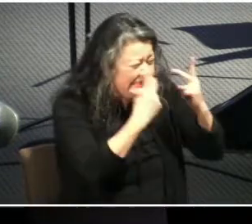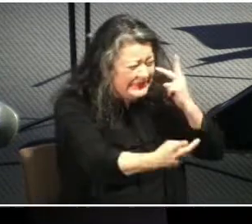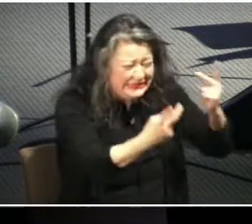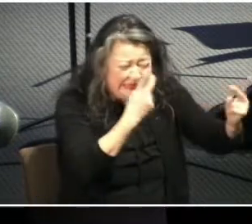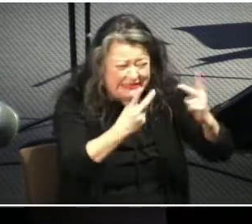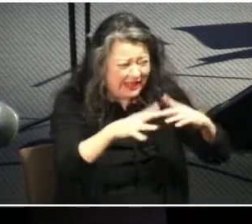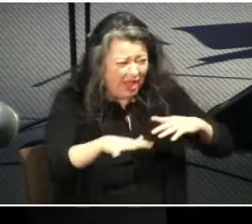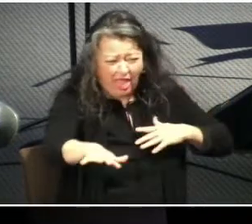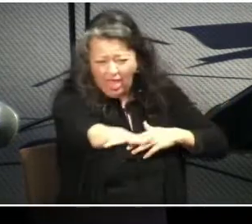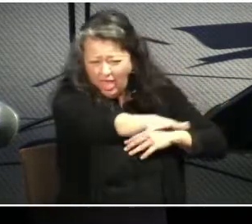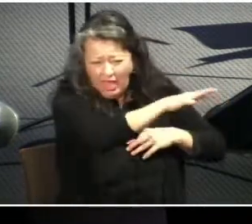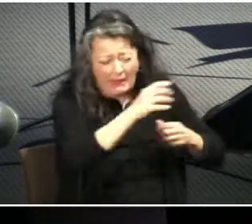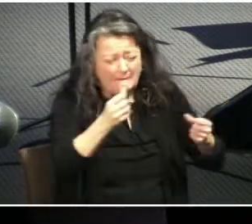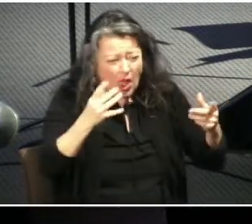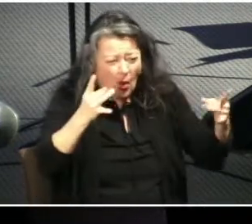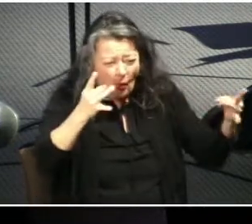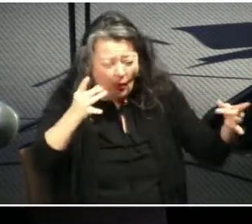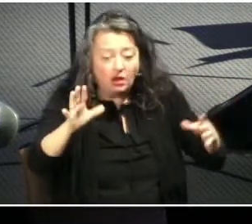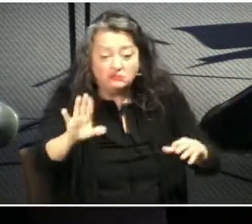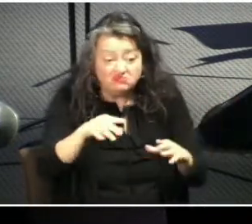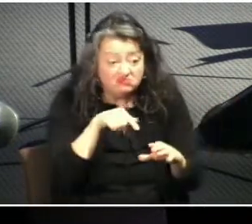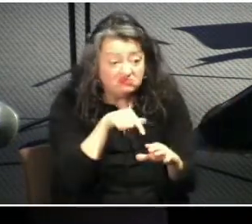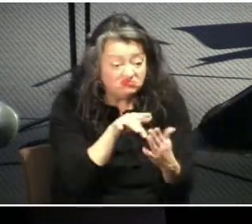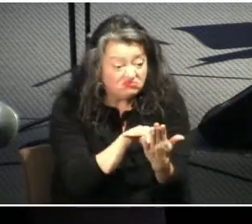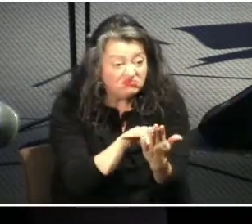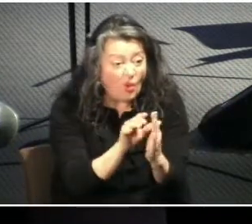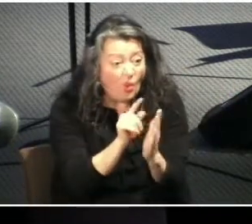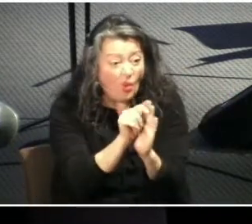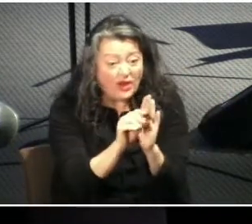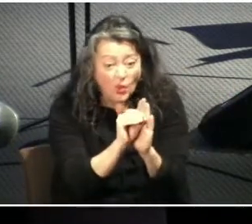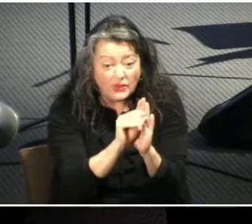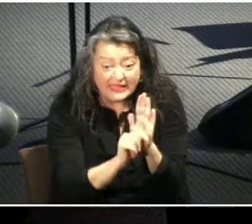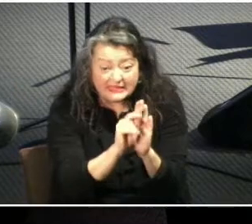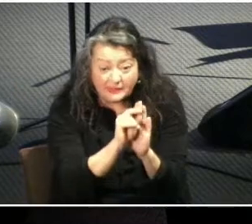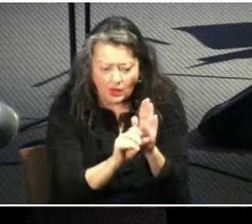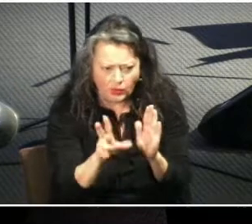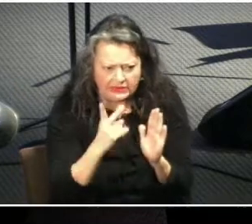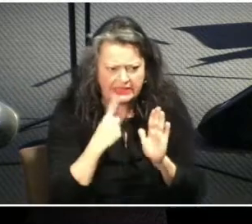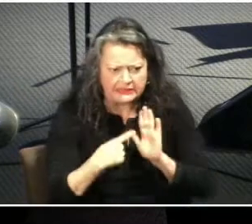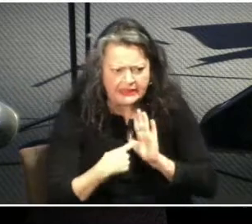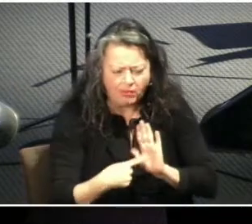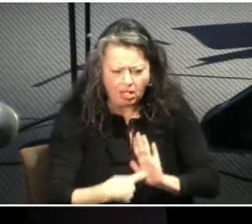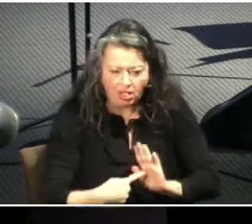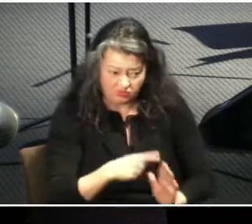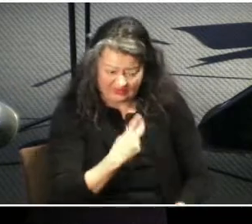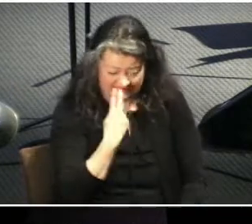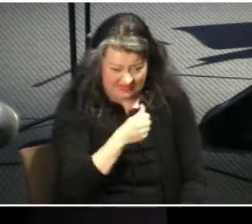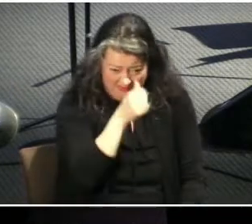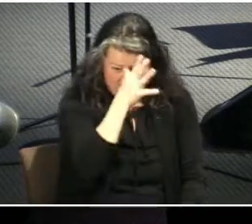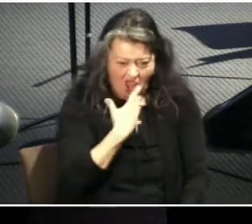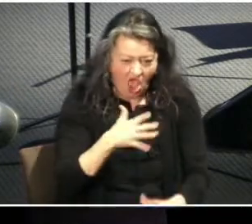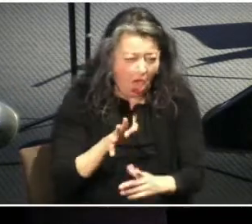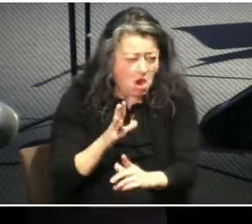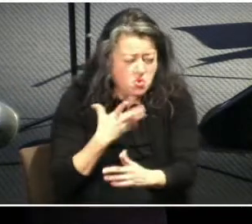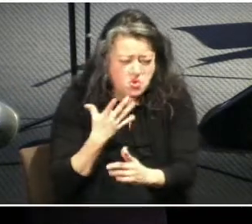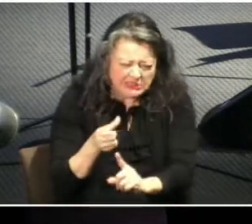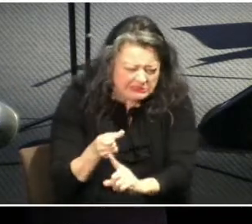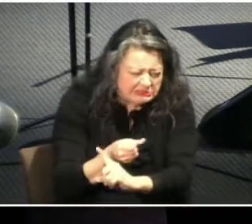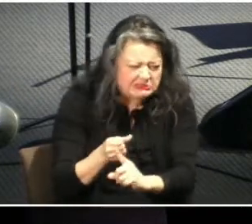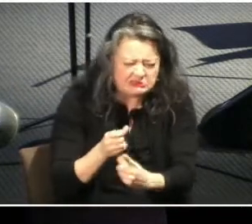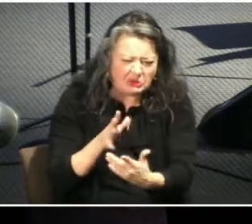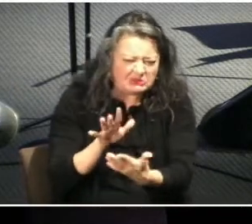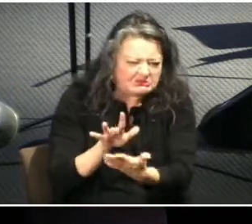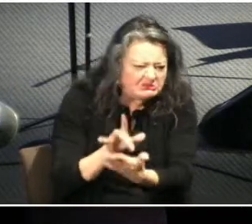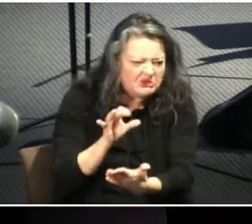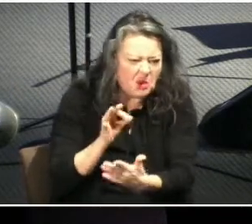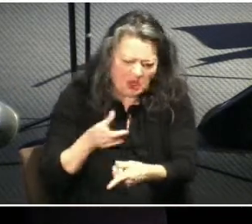marriages especially in the old testament where husbands mistreat their wives rule them harshly and